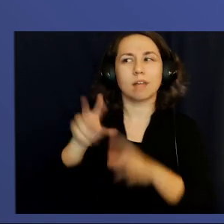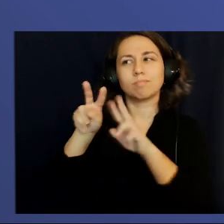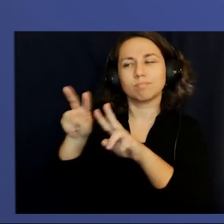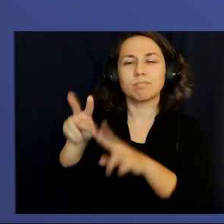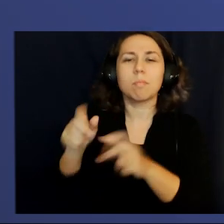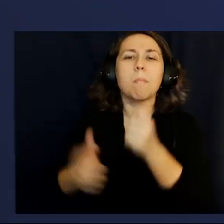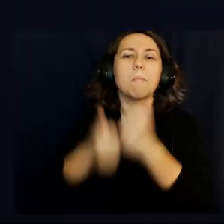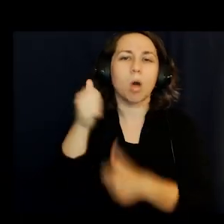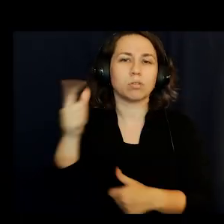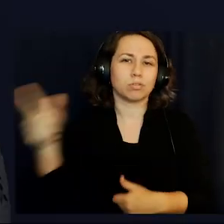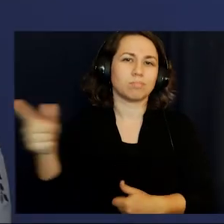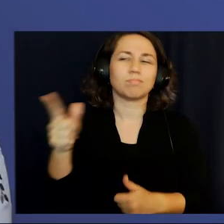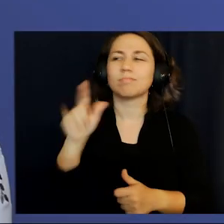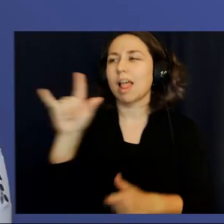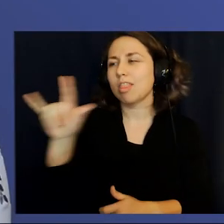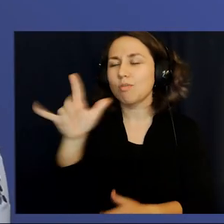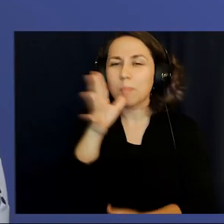love you, mom.